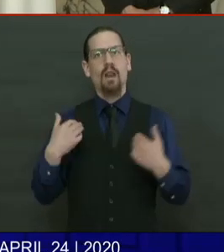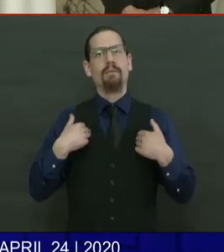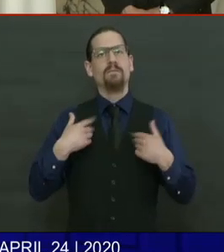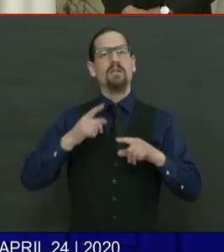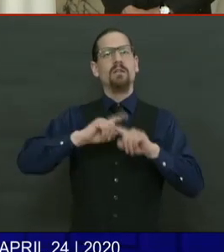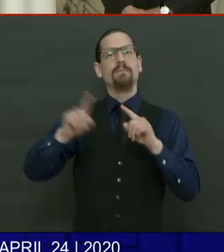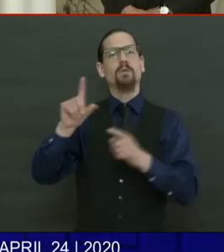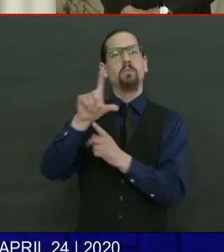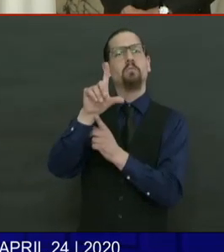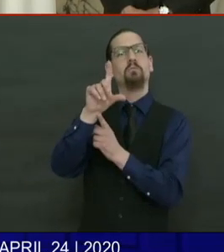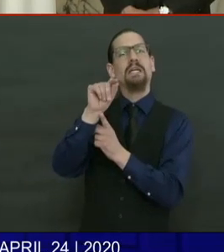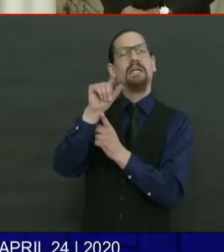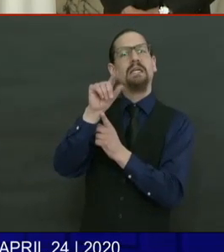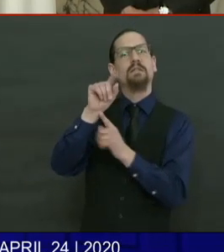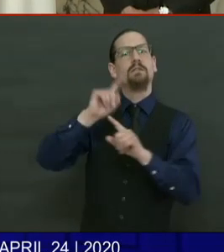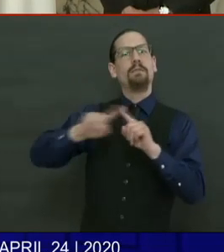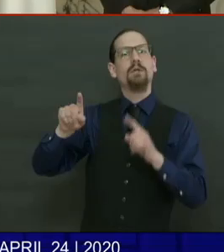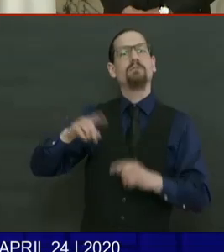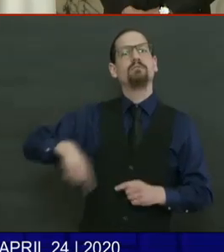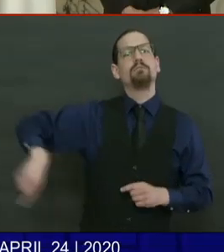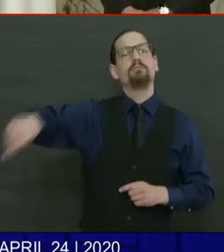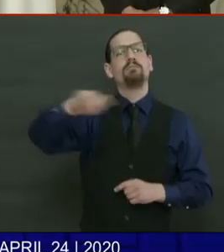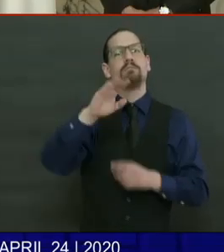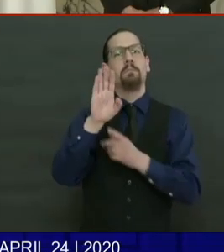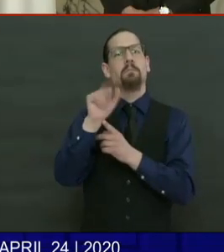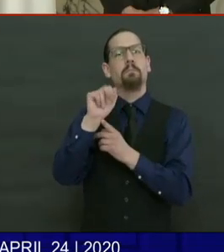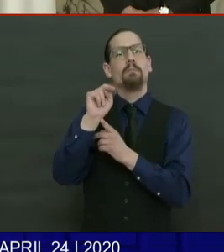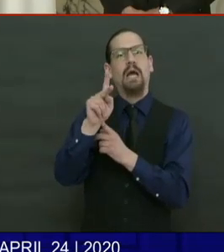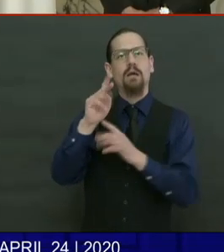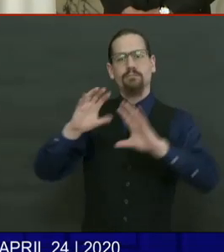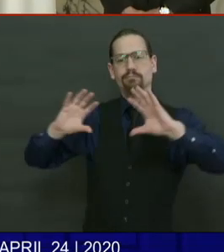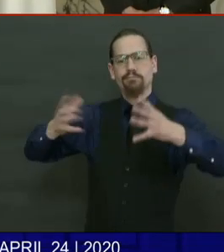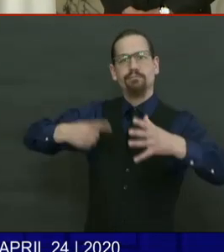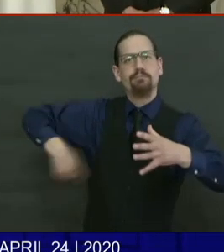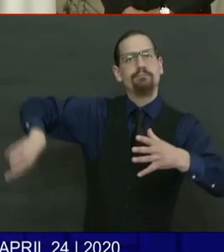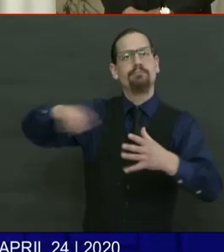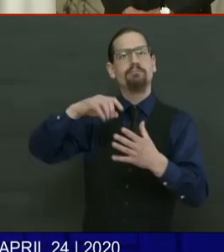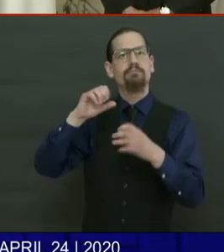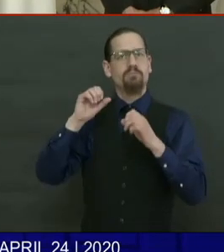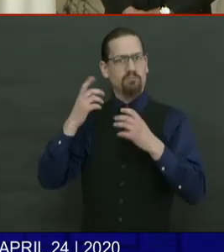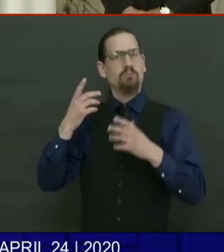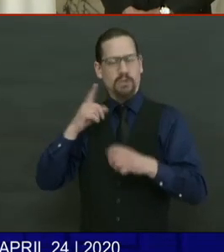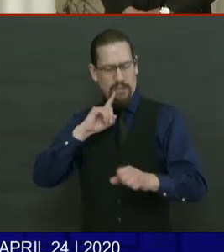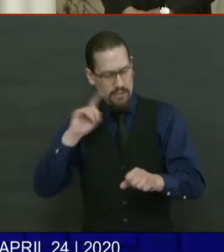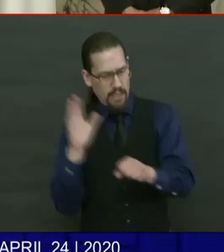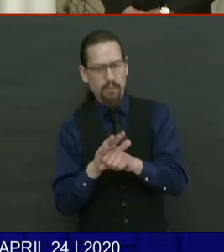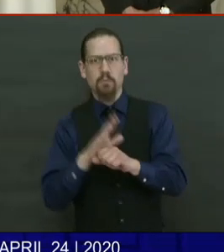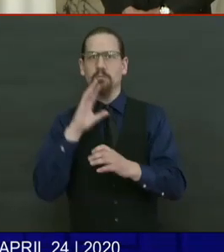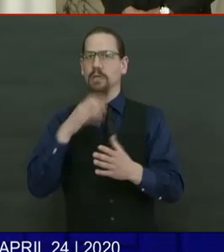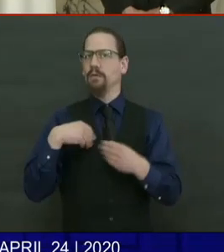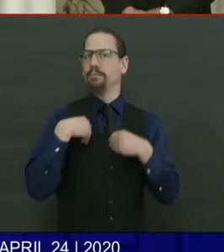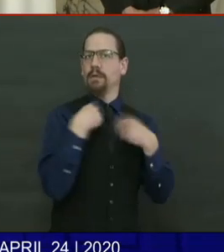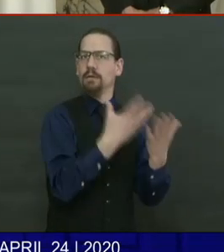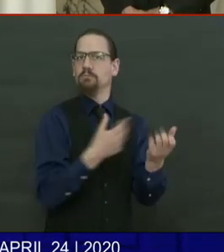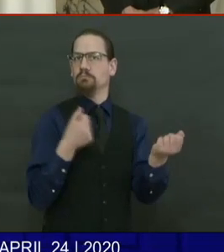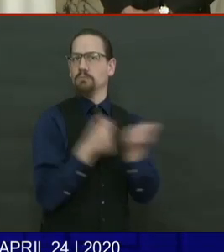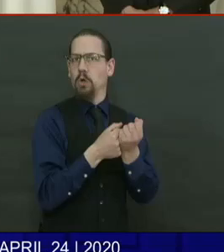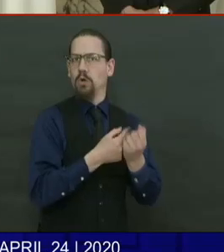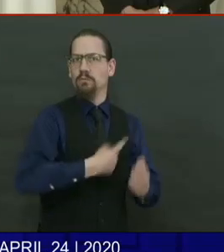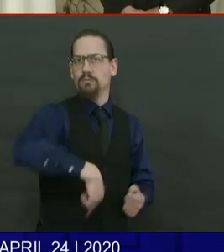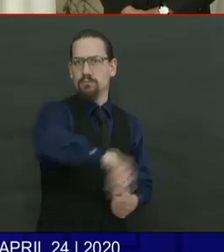up and help our community in this time of need. They've pledged the following relief to residential borrowers.